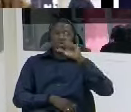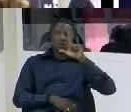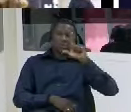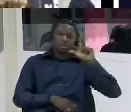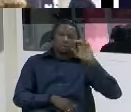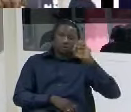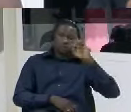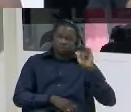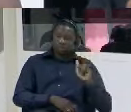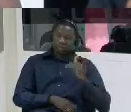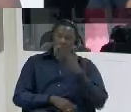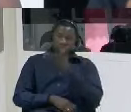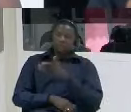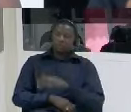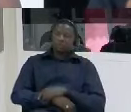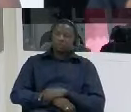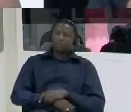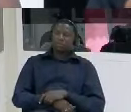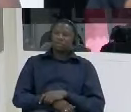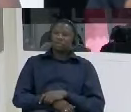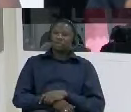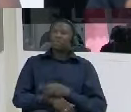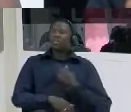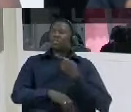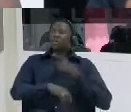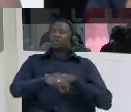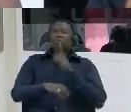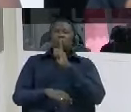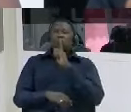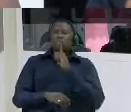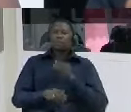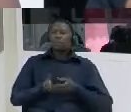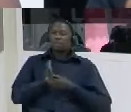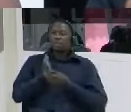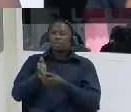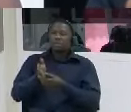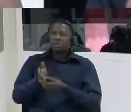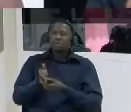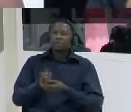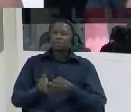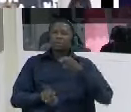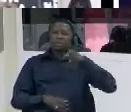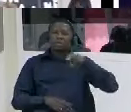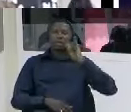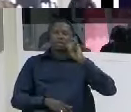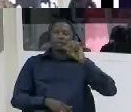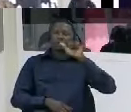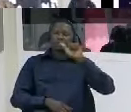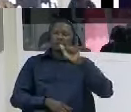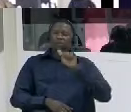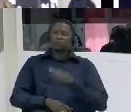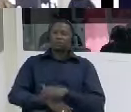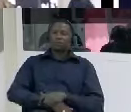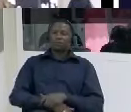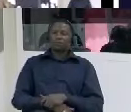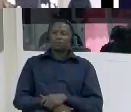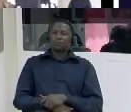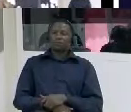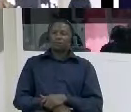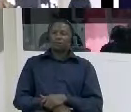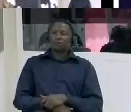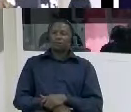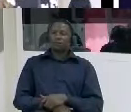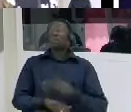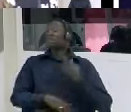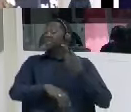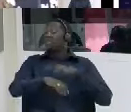at this point who was the director of the nia uh there was a power vacuum at the nia by